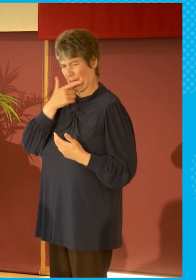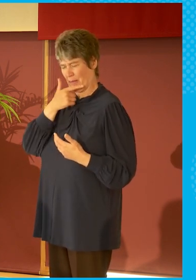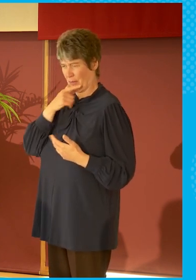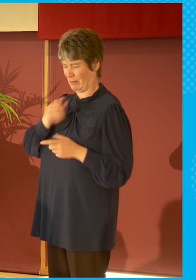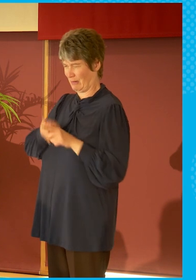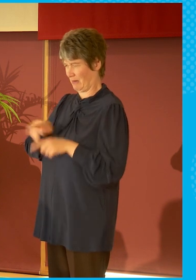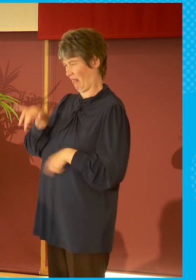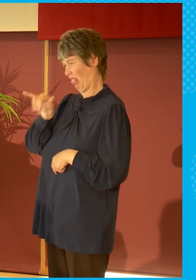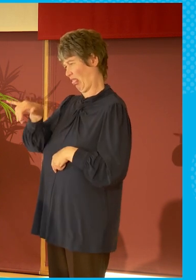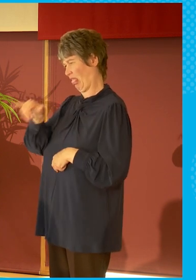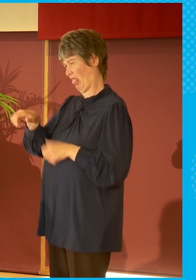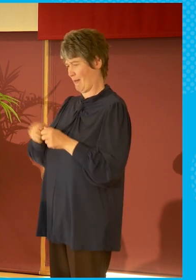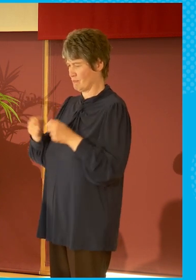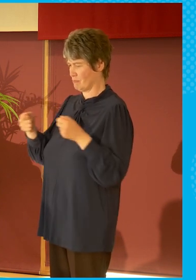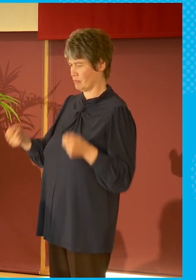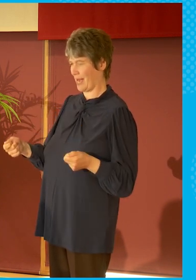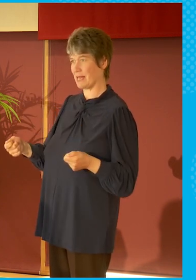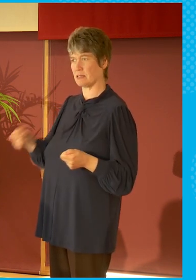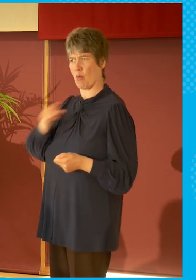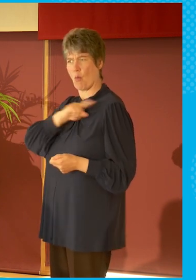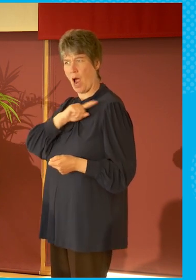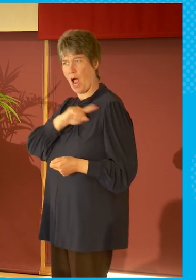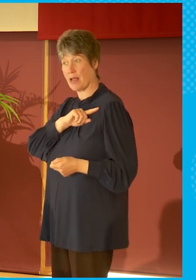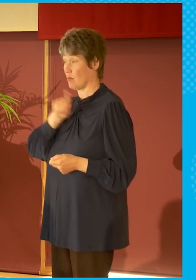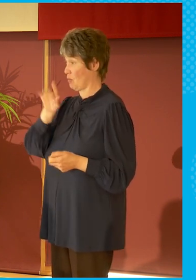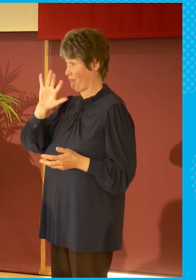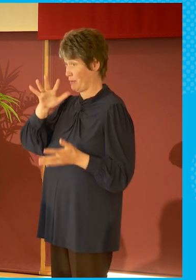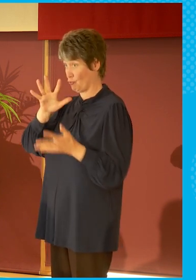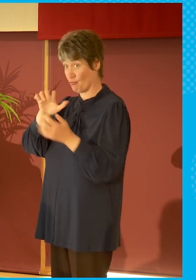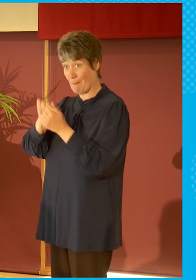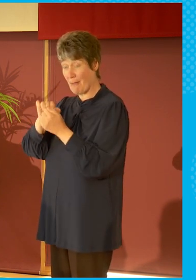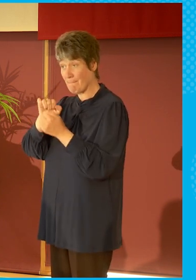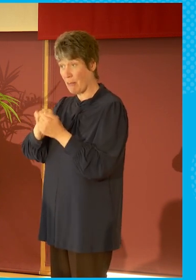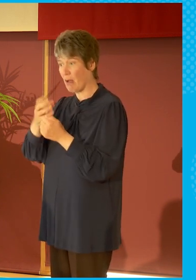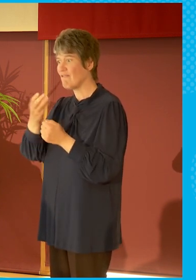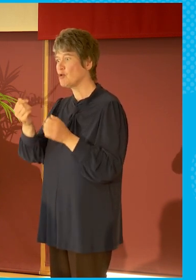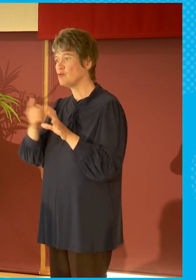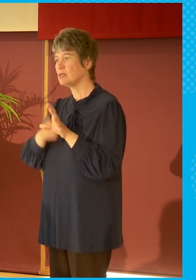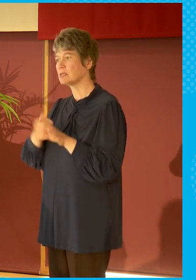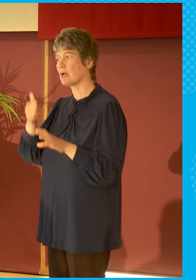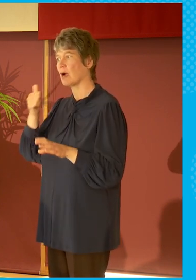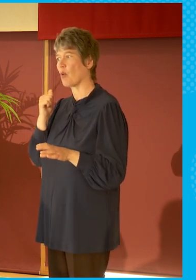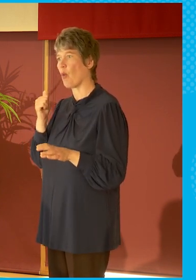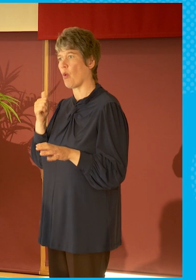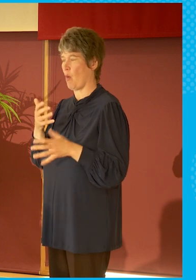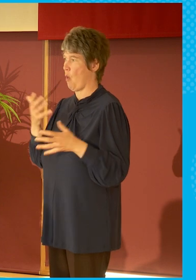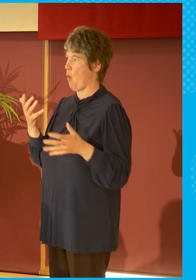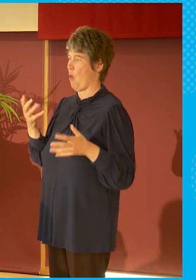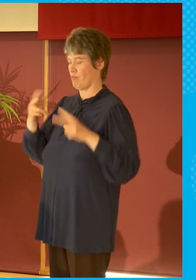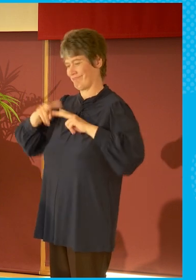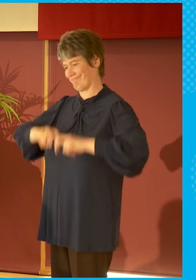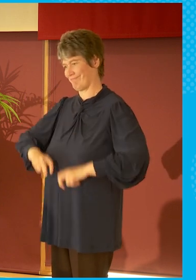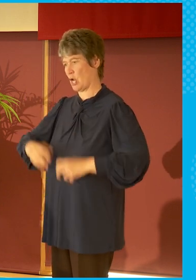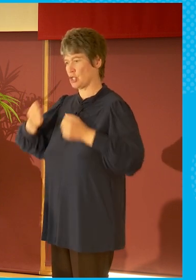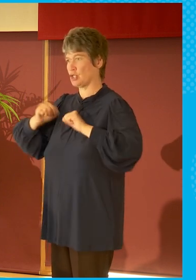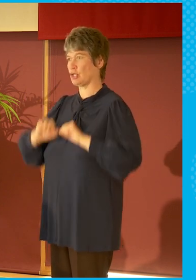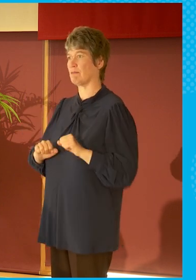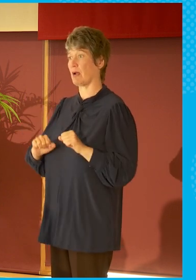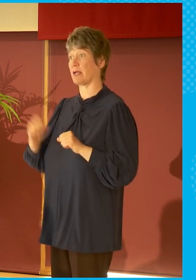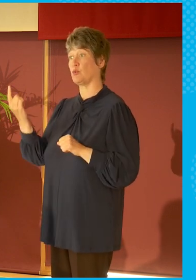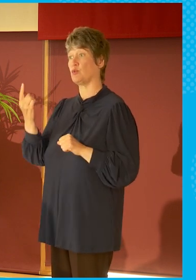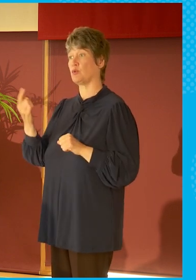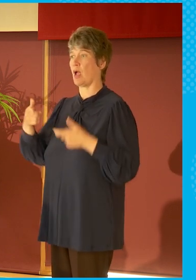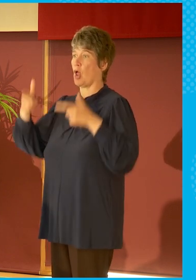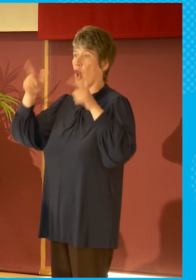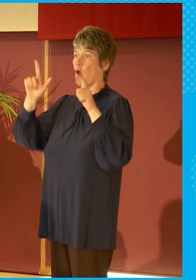example? Well, you may recall that a few years ago there was a big inquiry, chaired by Lord Leveson, which